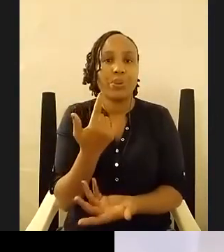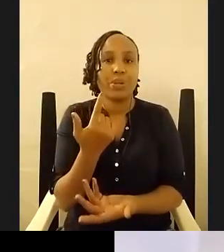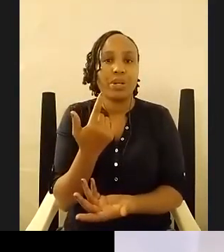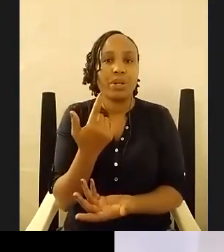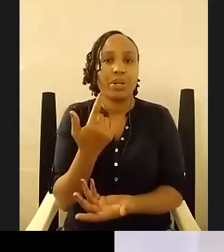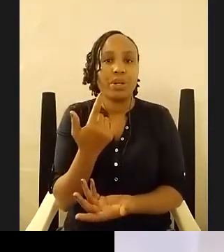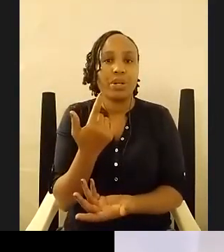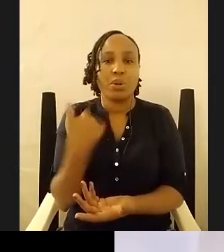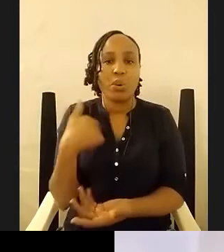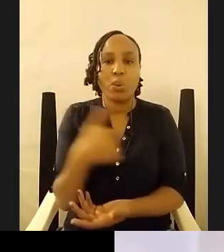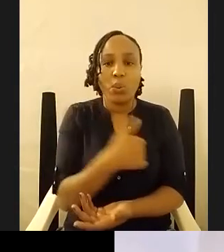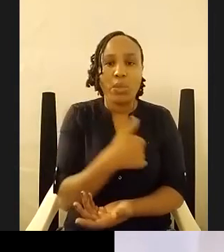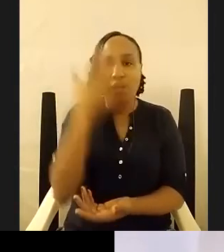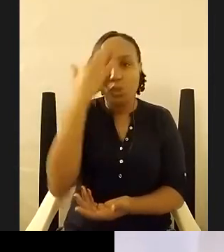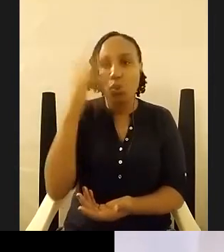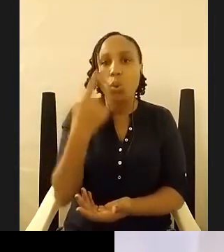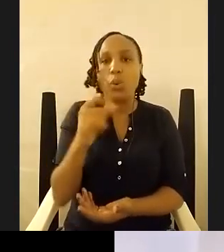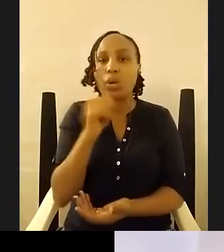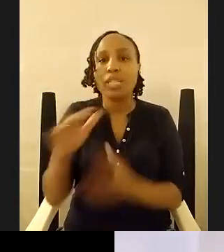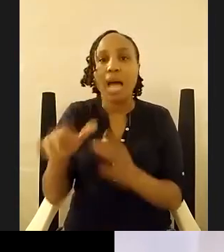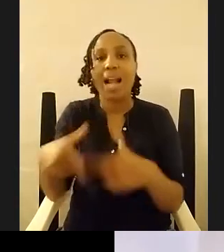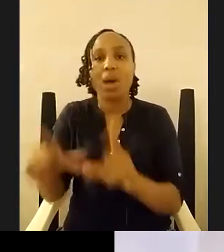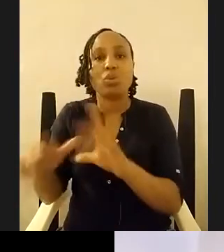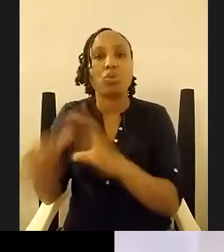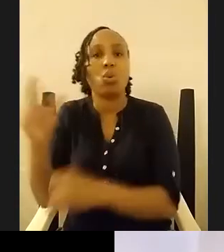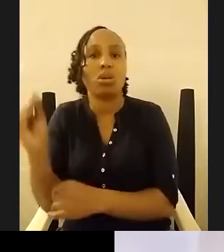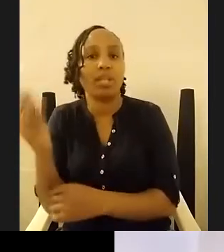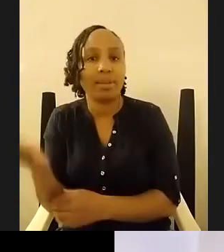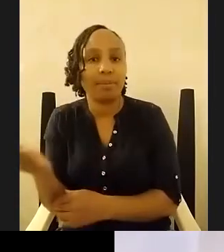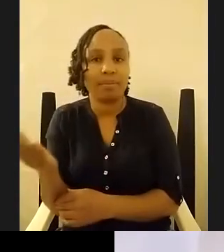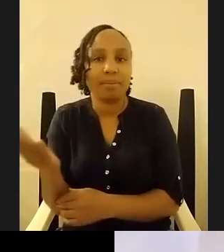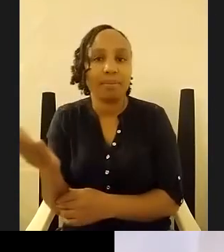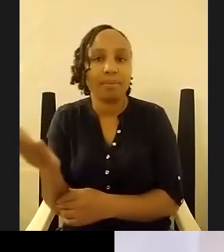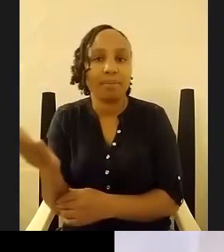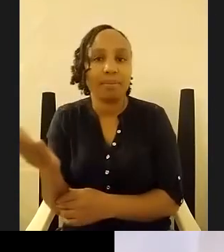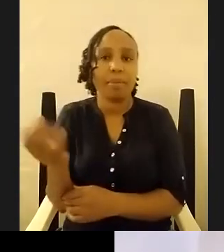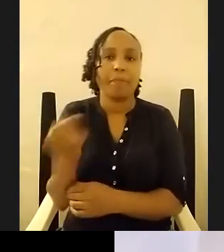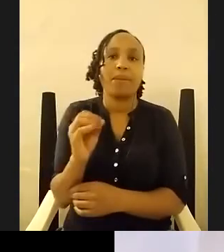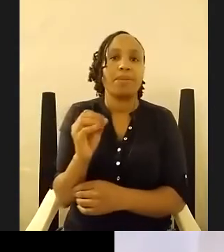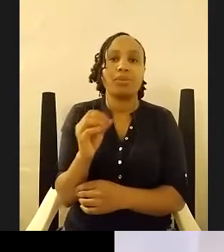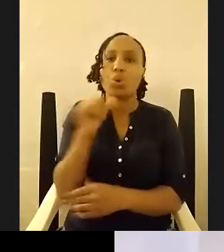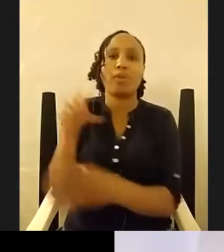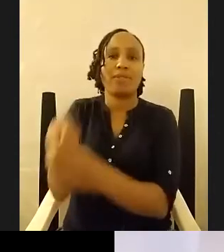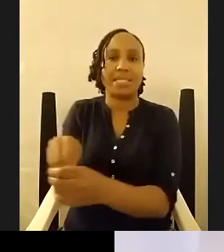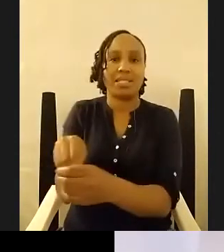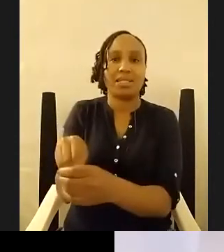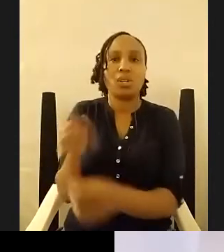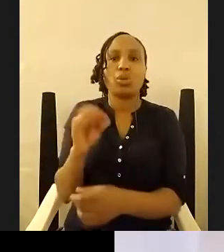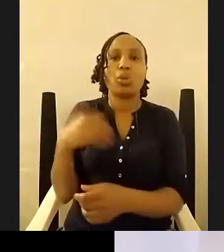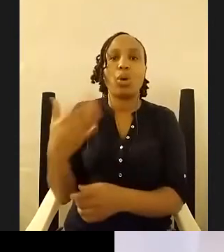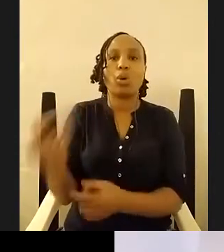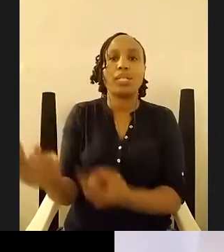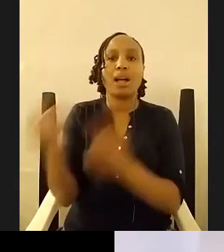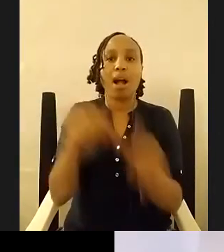whenever i come to the page and i'm writing narratives about people who don't fit in they often always come from this similar background because i